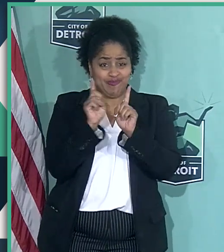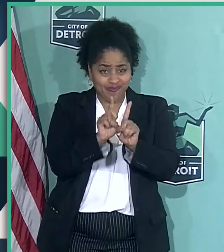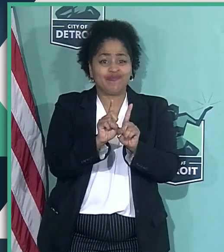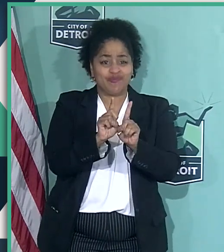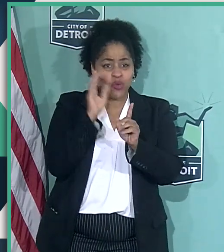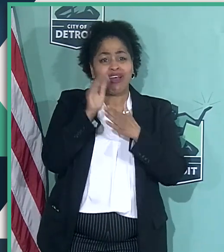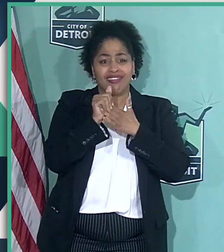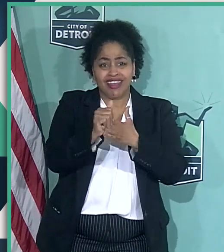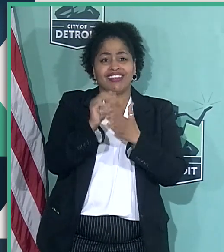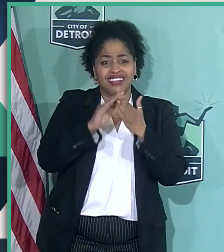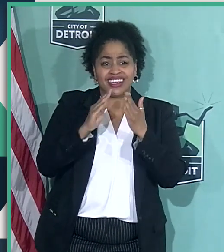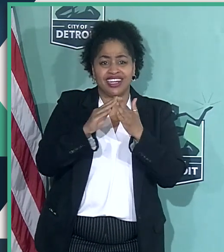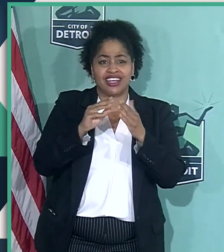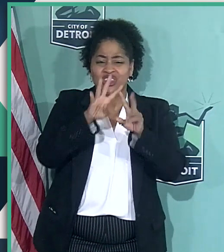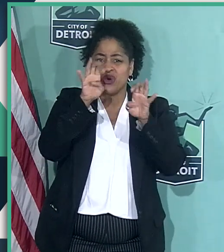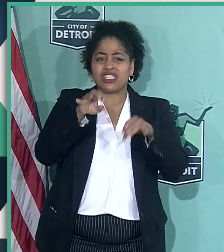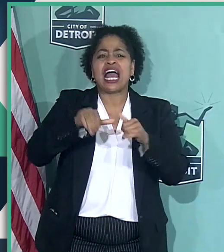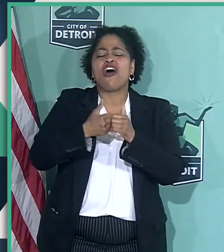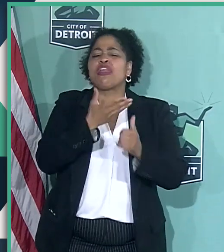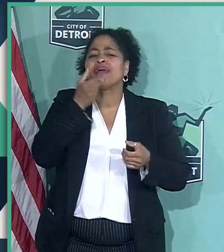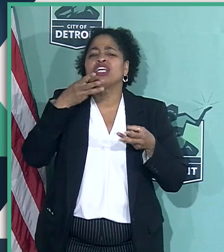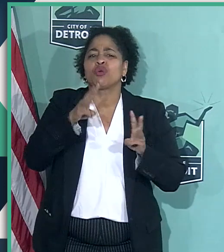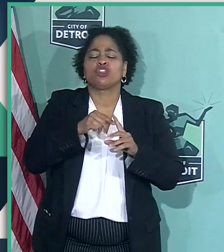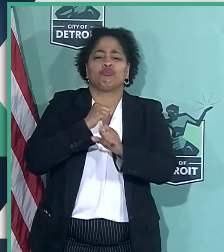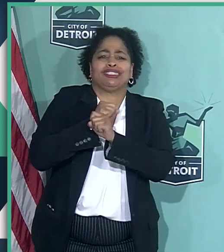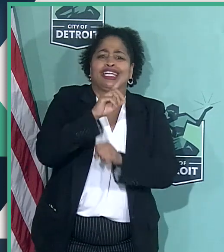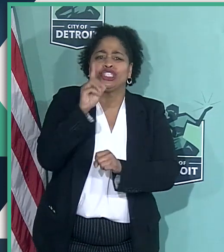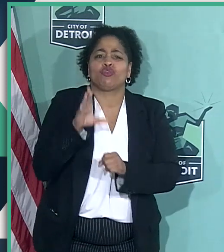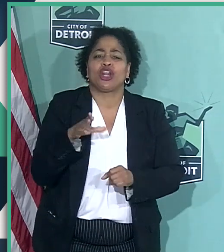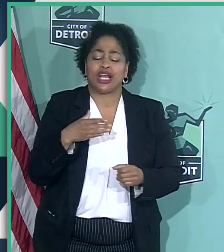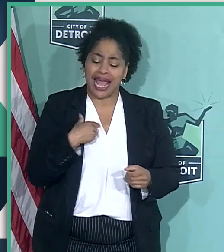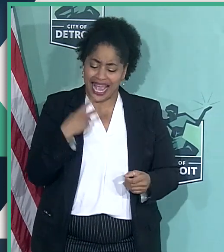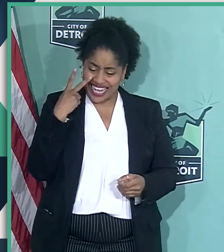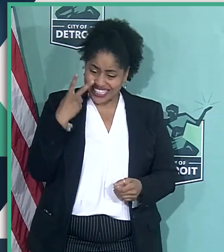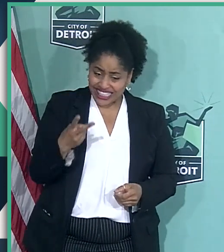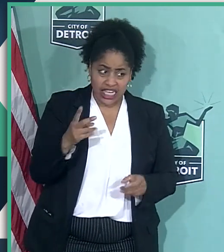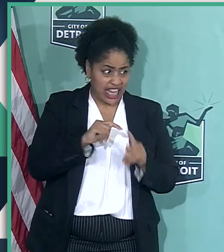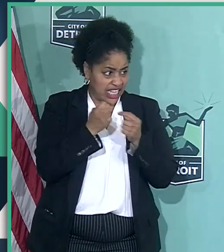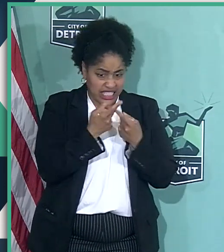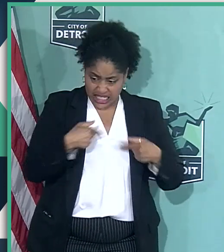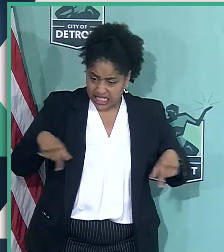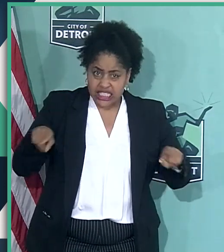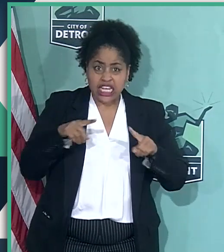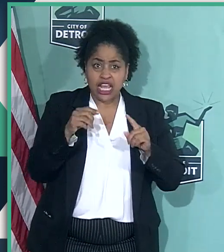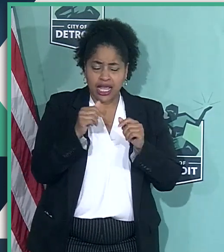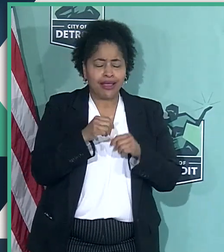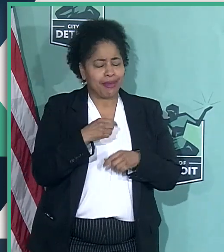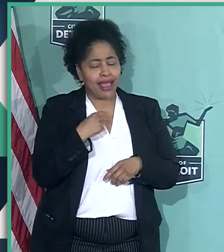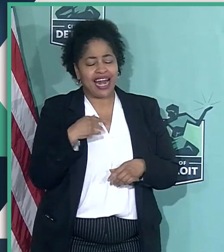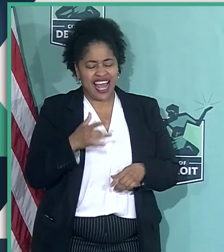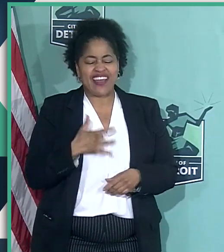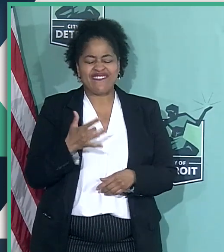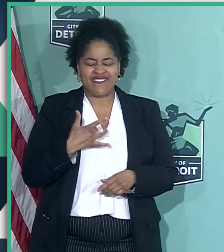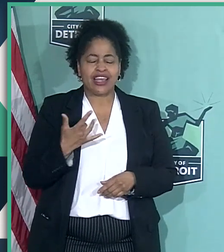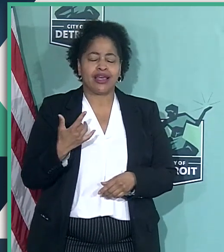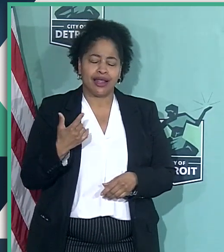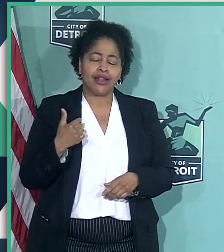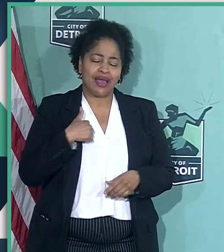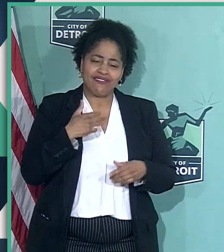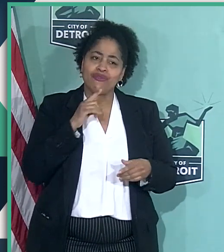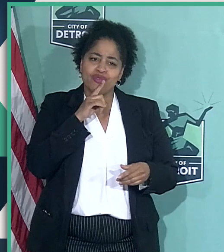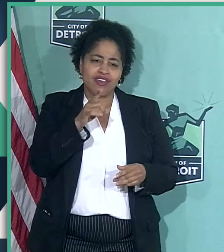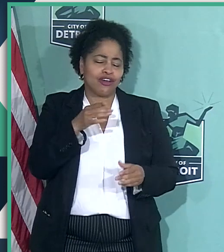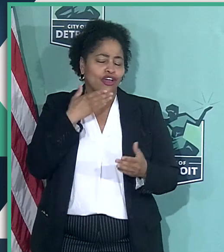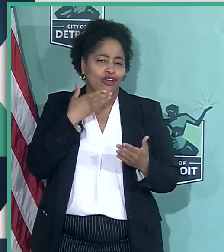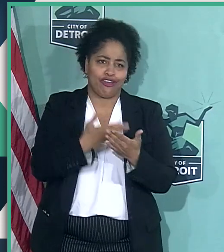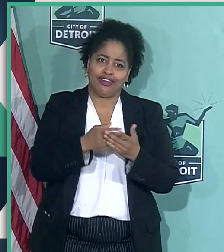this is a question is how do we best protect Detroiters? And I look at the team that we've got here along with Denise Fair, the health director, and I feel like we've got as fine a team